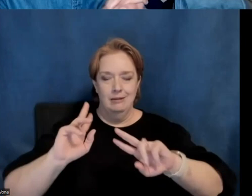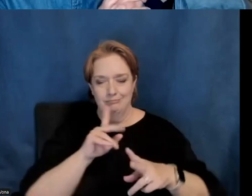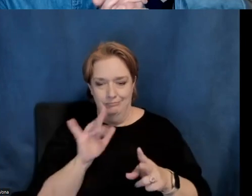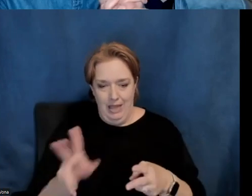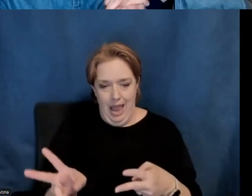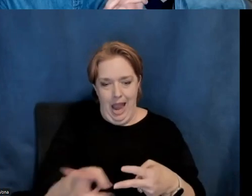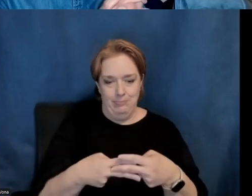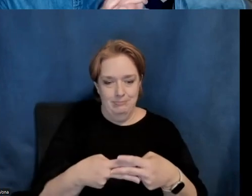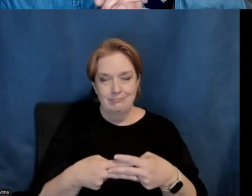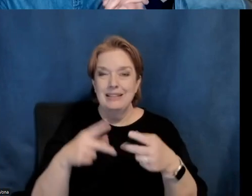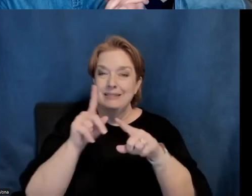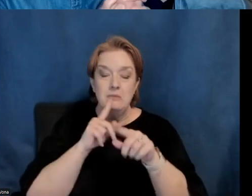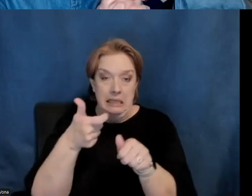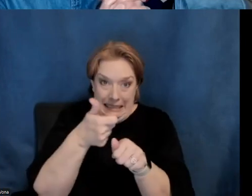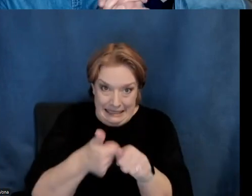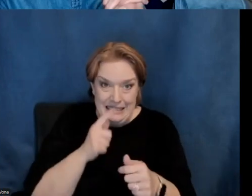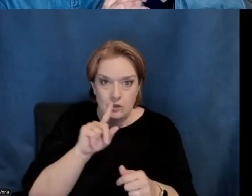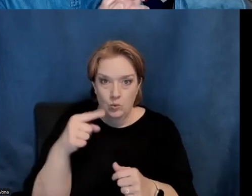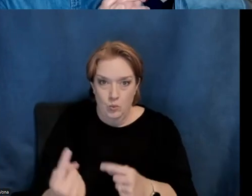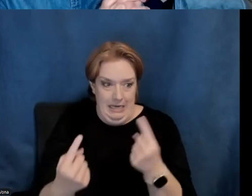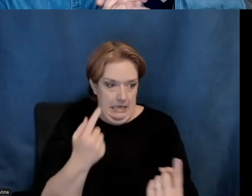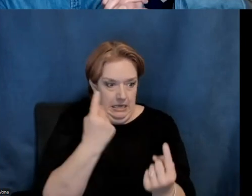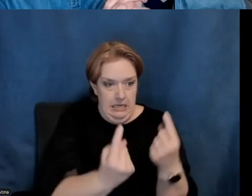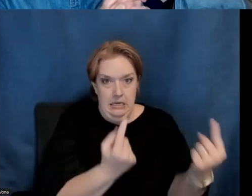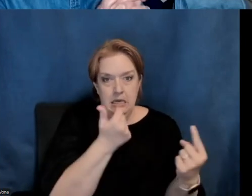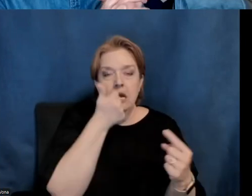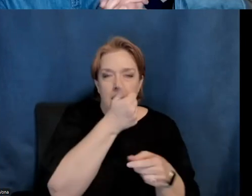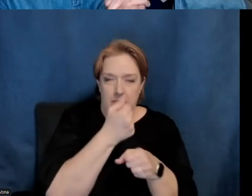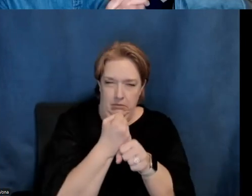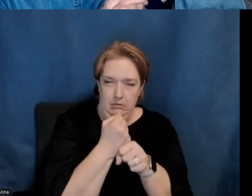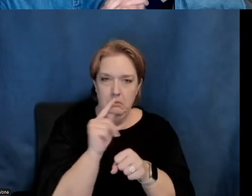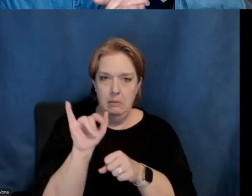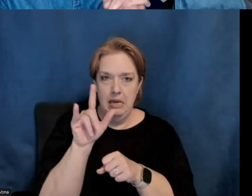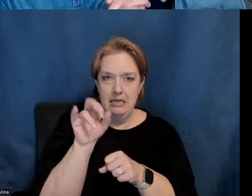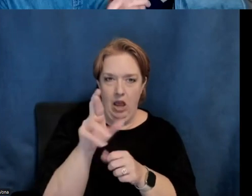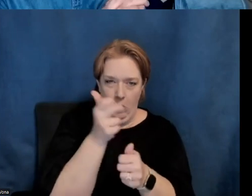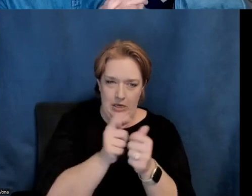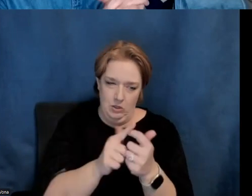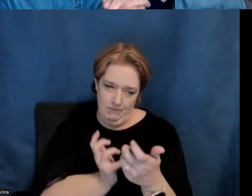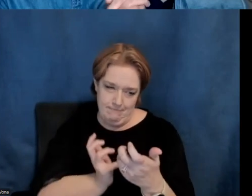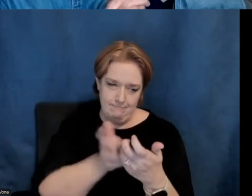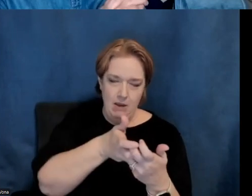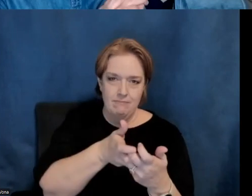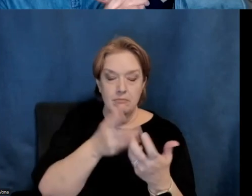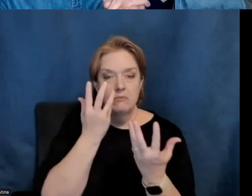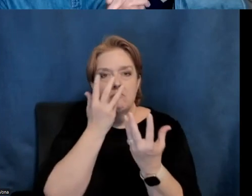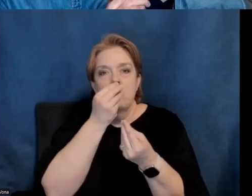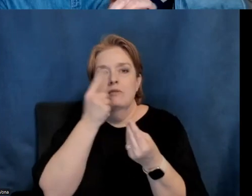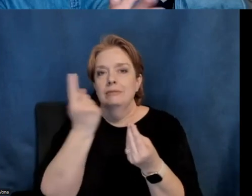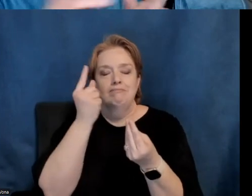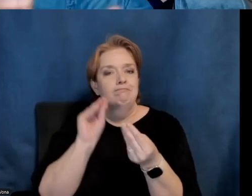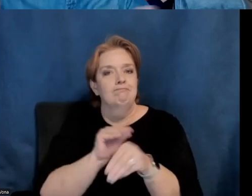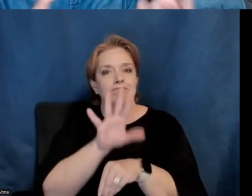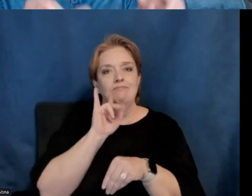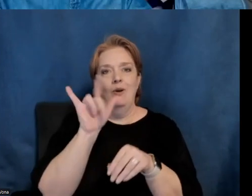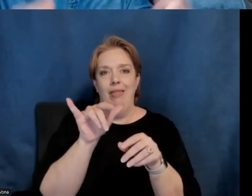You know, each one is unique and, uh, tailored by Sam, uh, to create, uh, some beautiful additional effect to, uh,